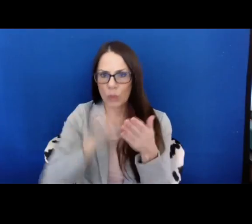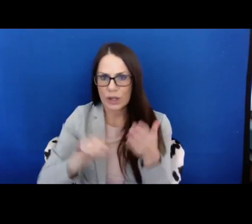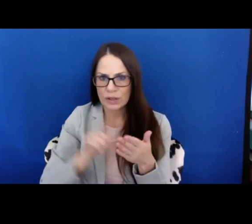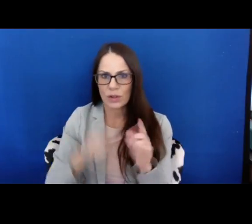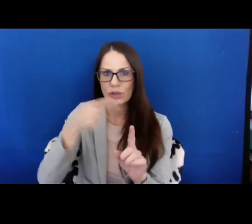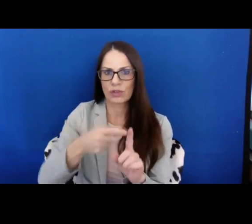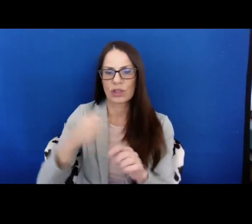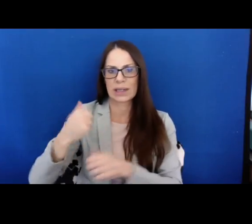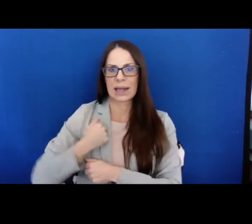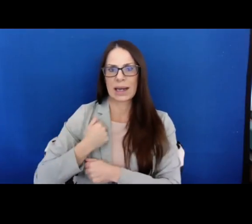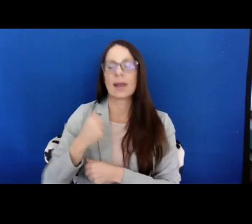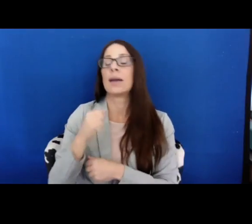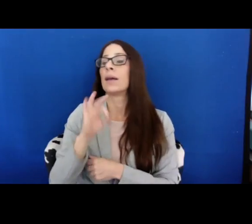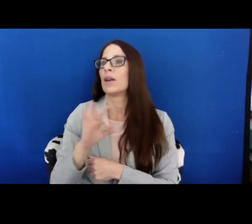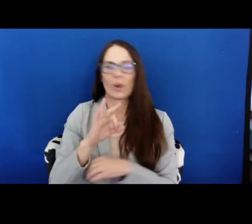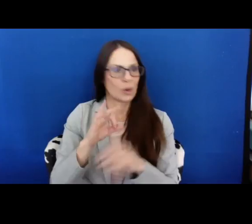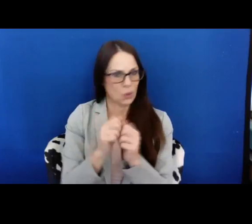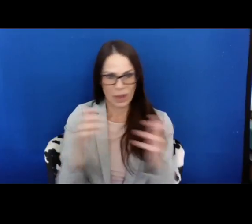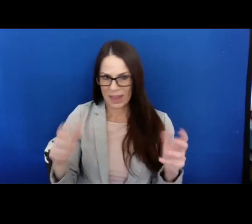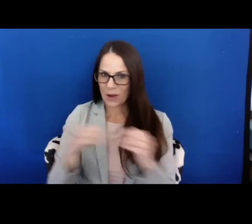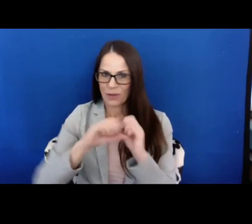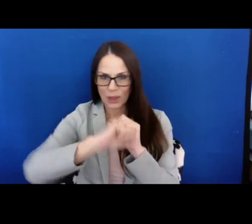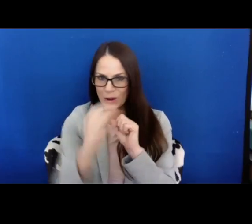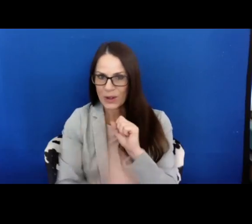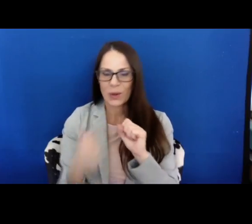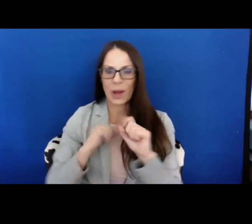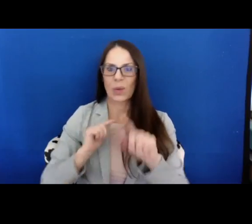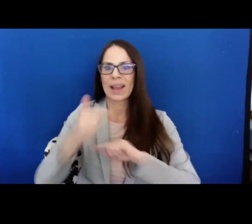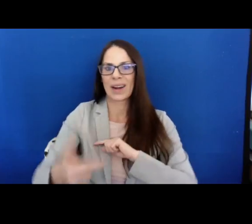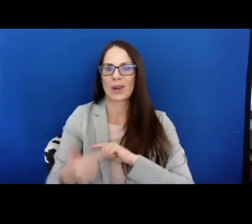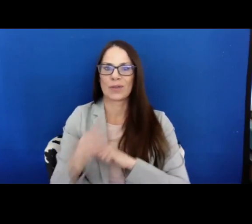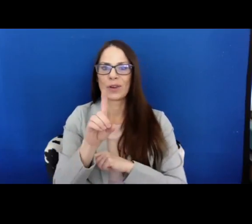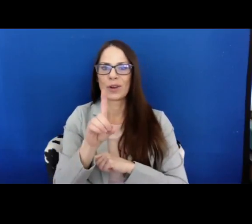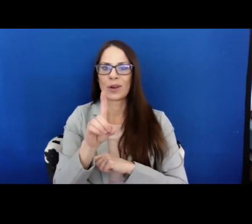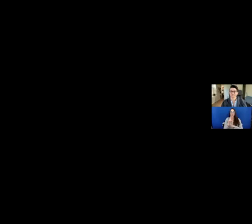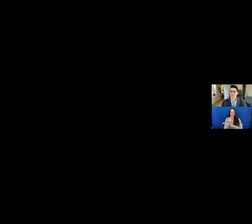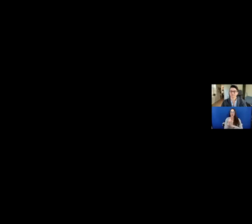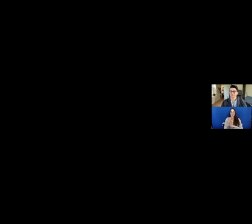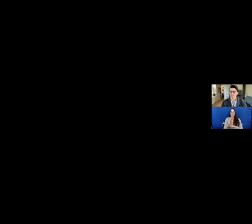And without further ado, I will hand it over to Drs. Kate and Thompson.